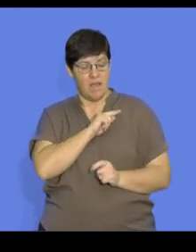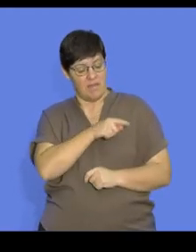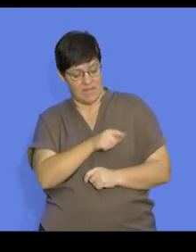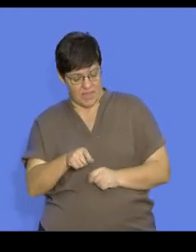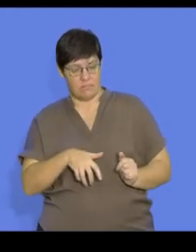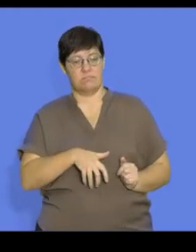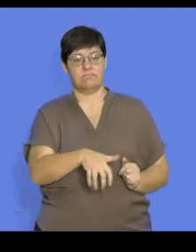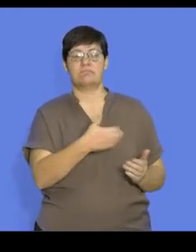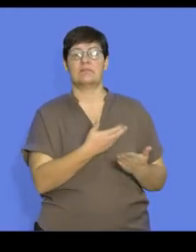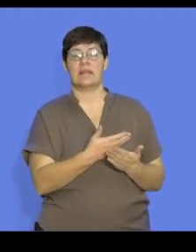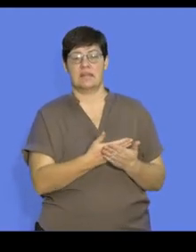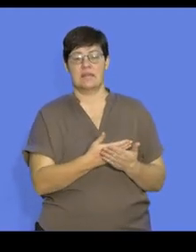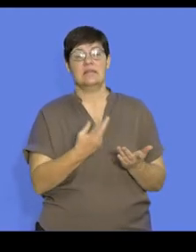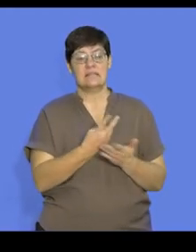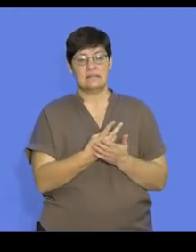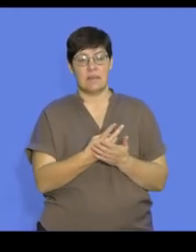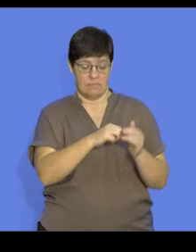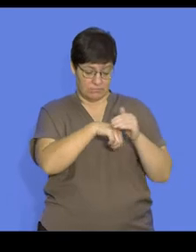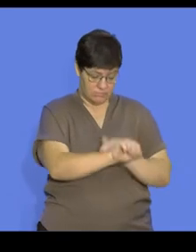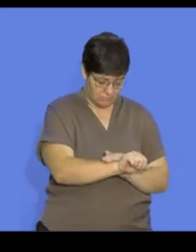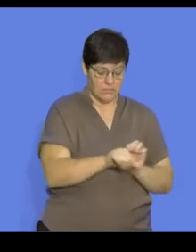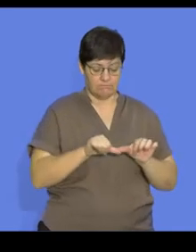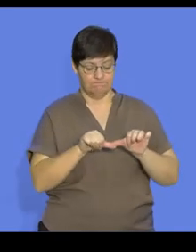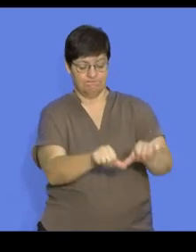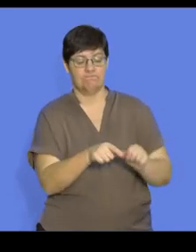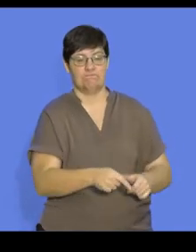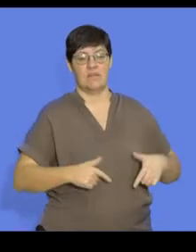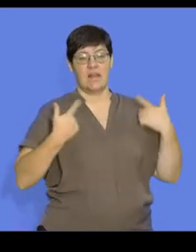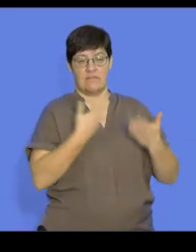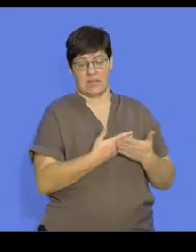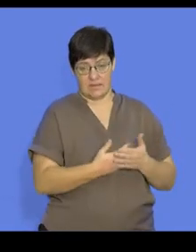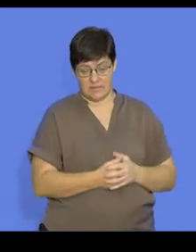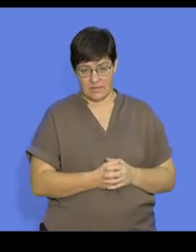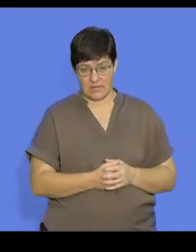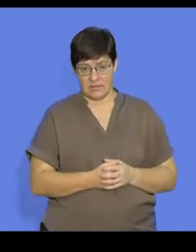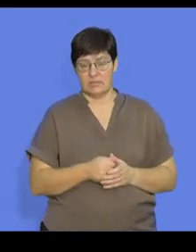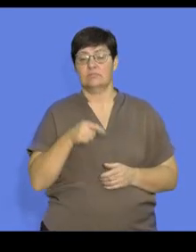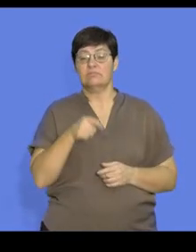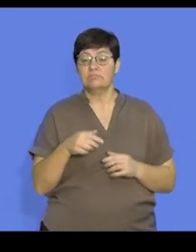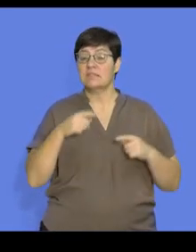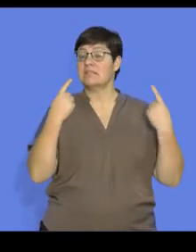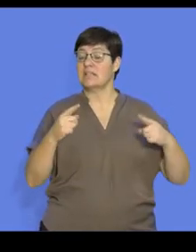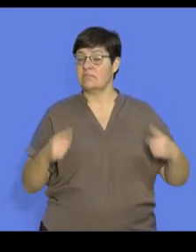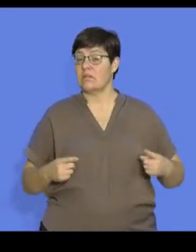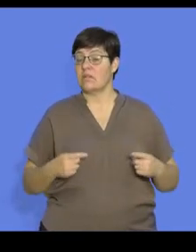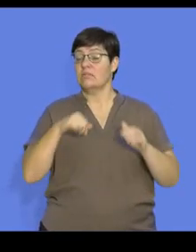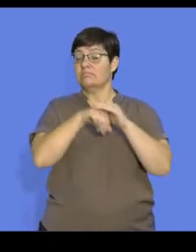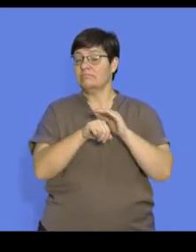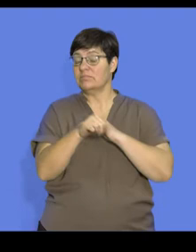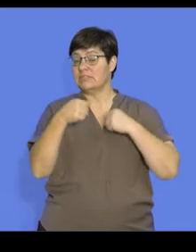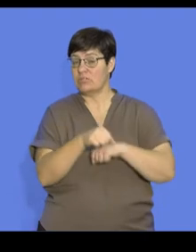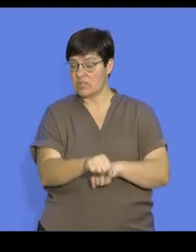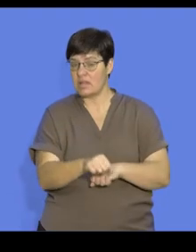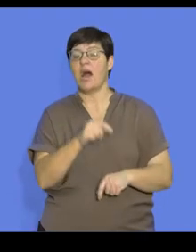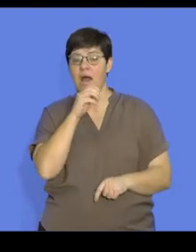of fertilization and the survival of the offspring. The success of reproductive strategies depends on how a